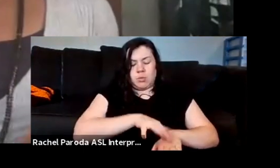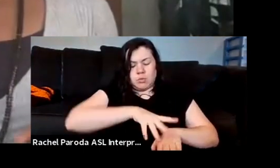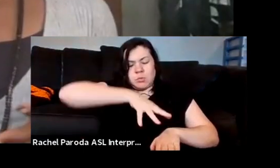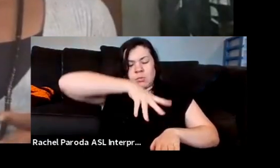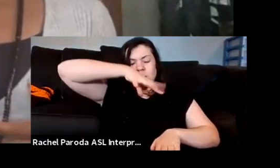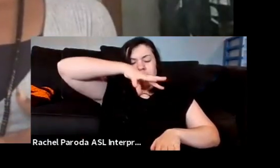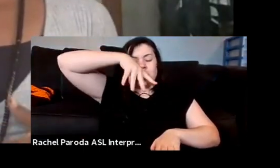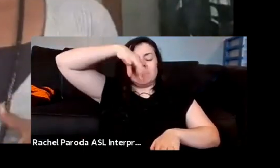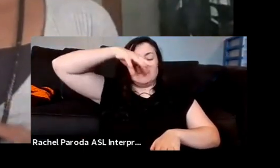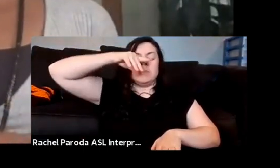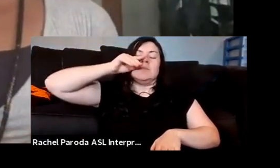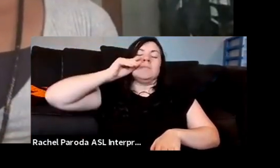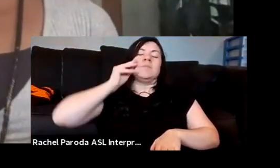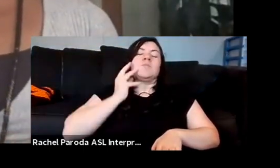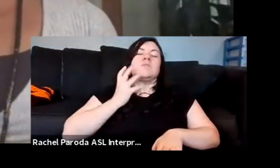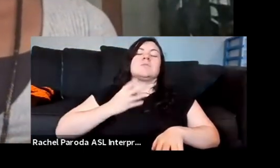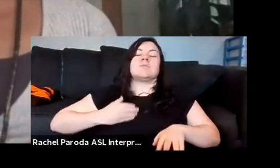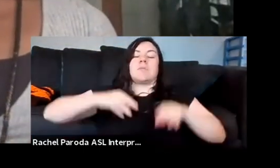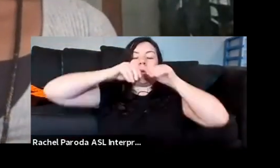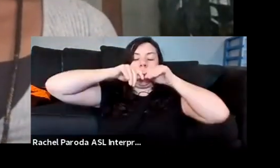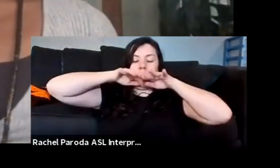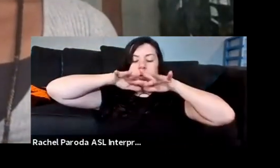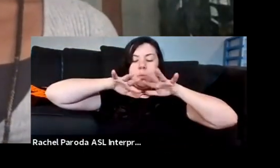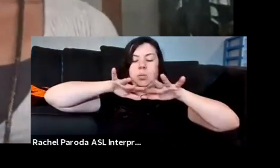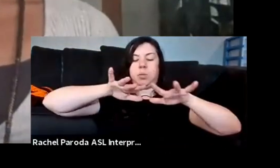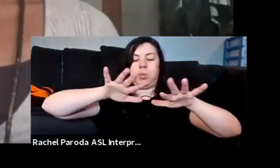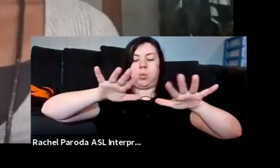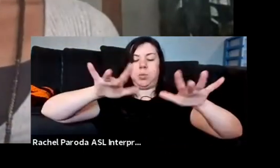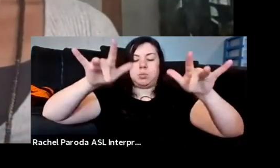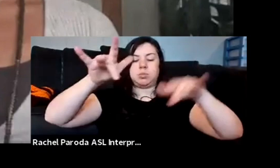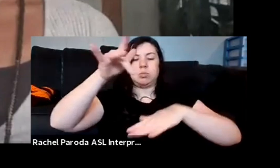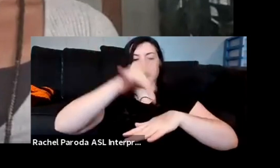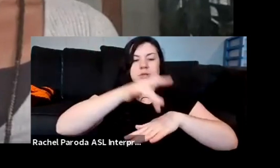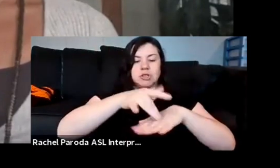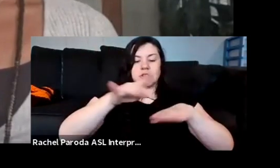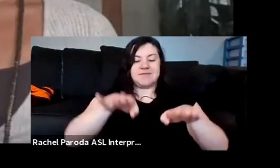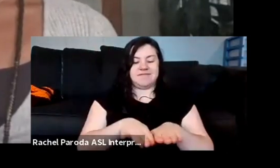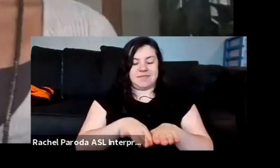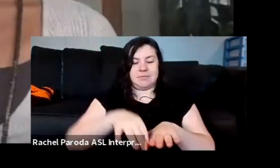come back into the body and ground you back down and settle through the feet connecting back to the earth.